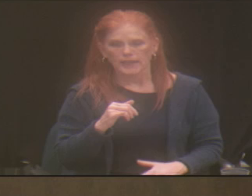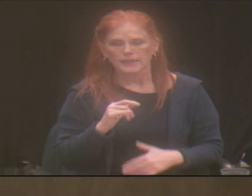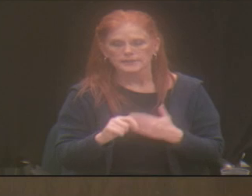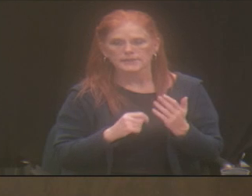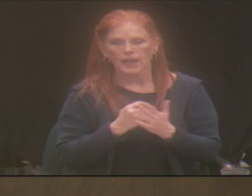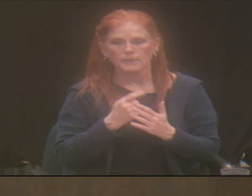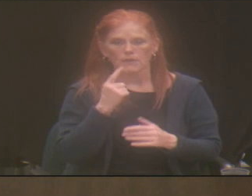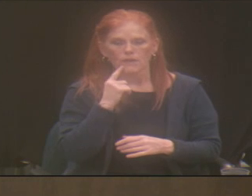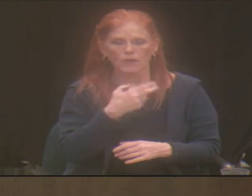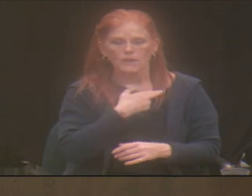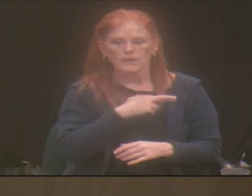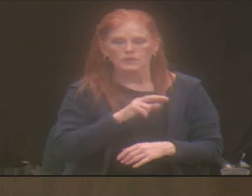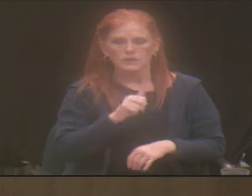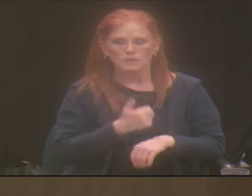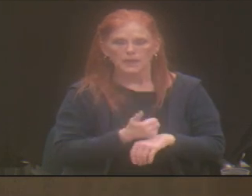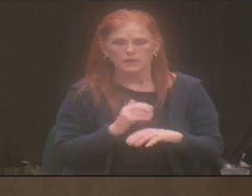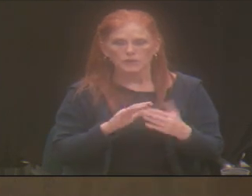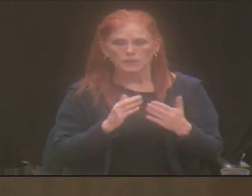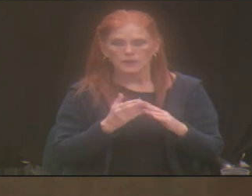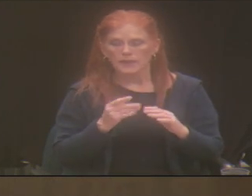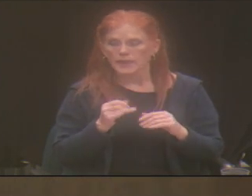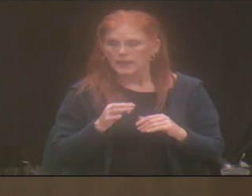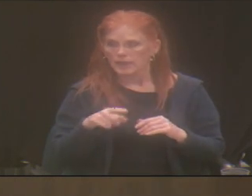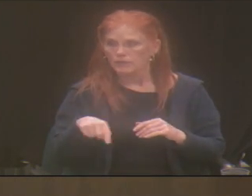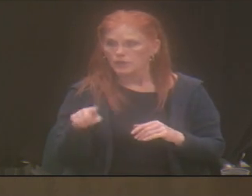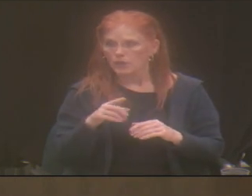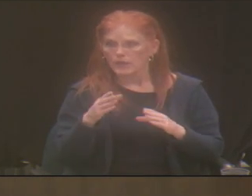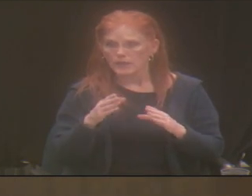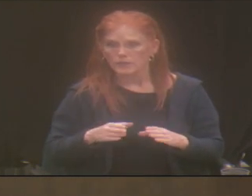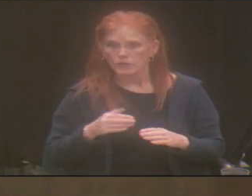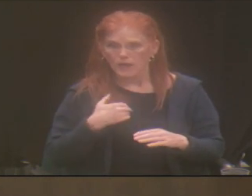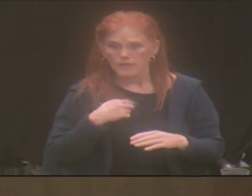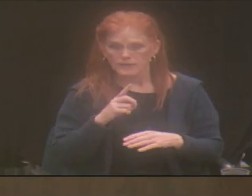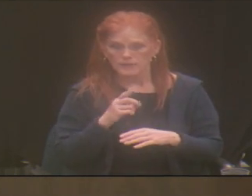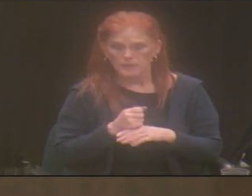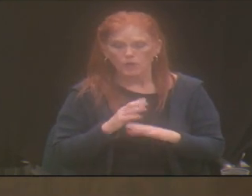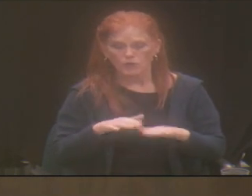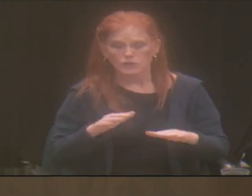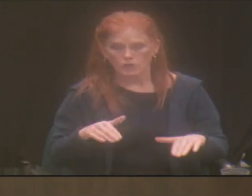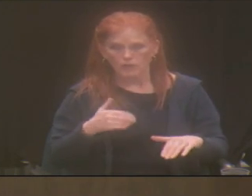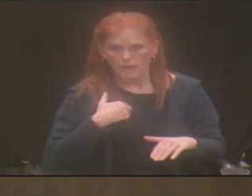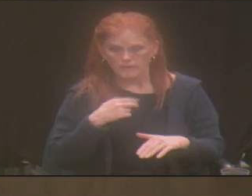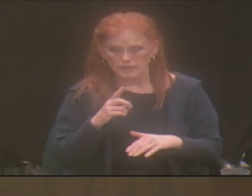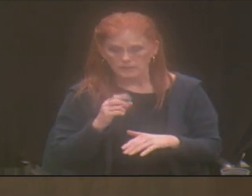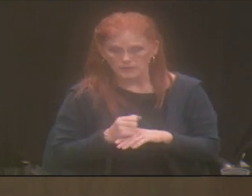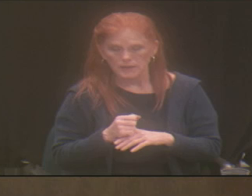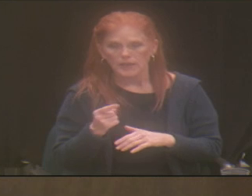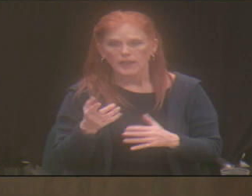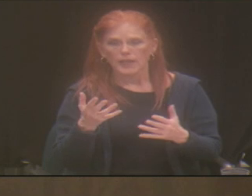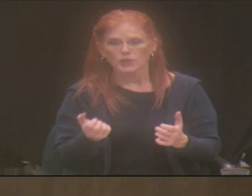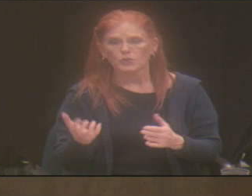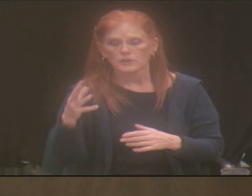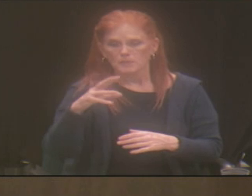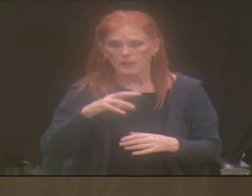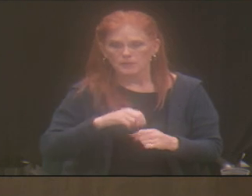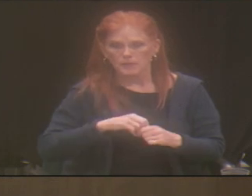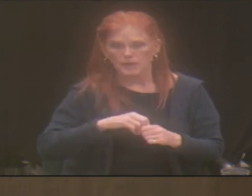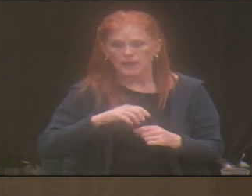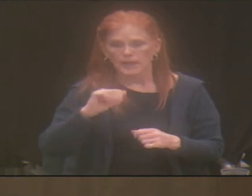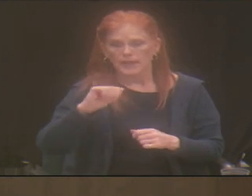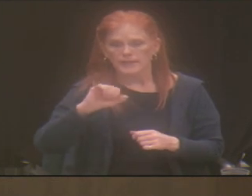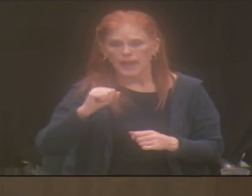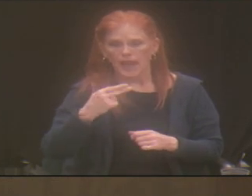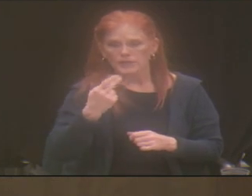communities. If you are an individual with a disability or you have children with a disability and you would like to participate in an Ash